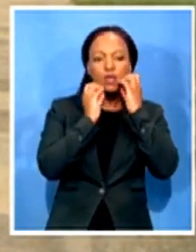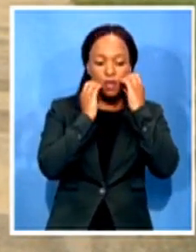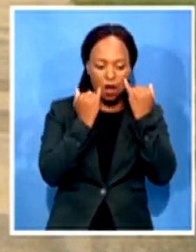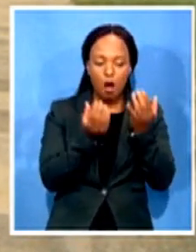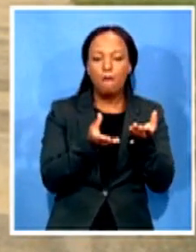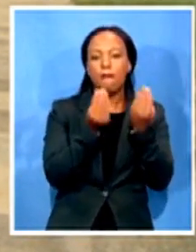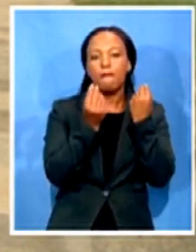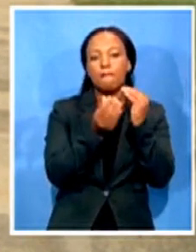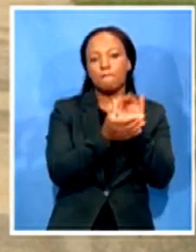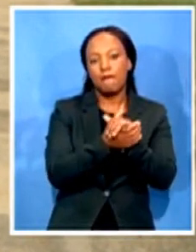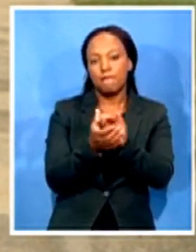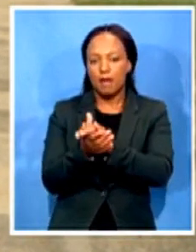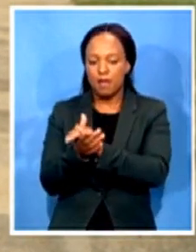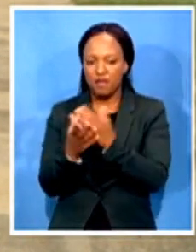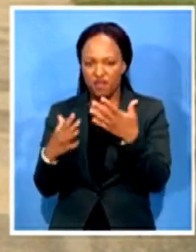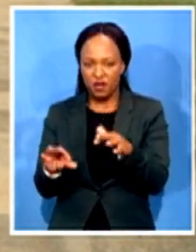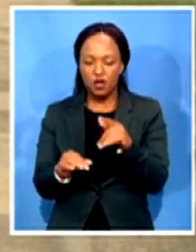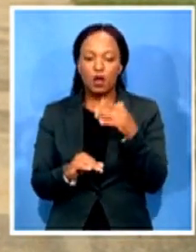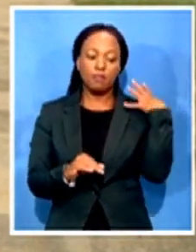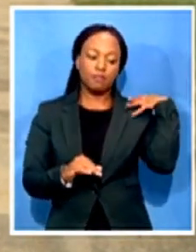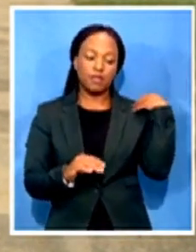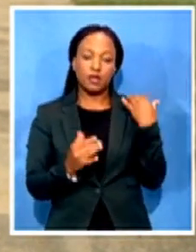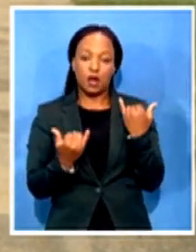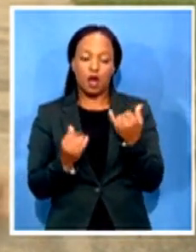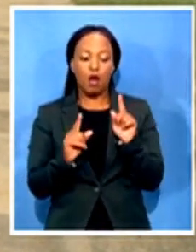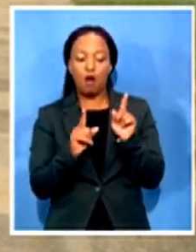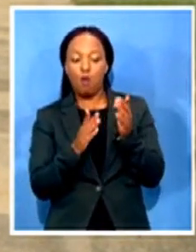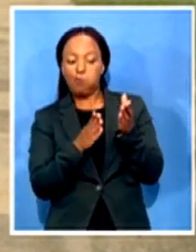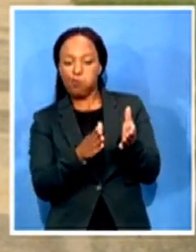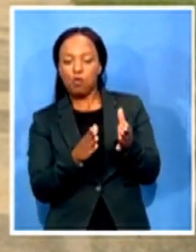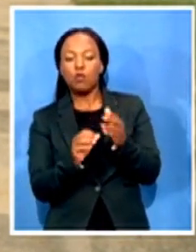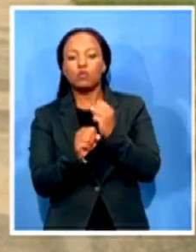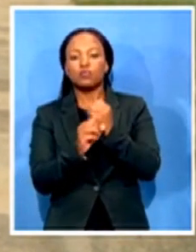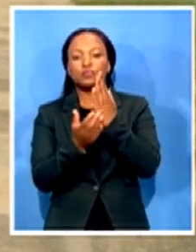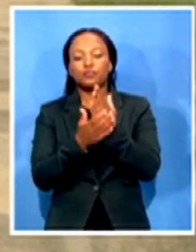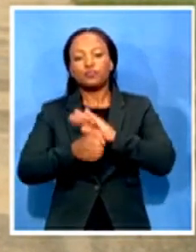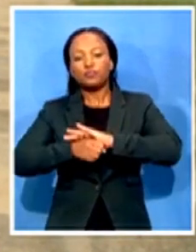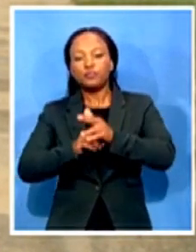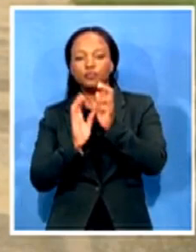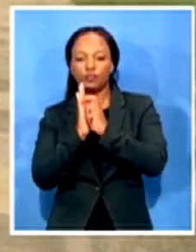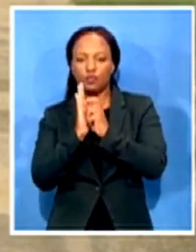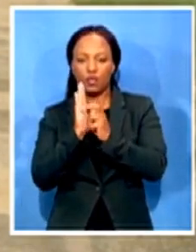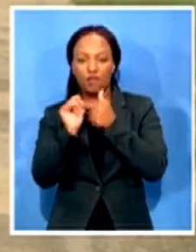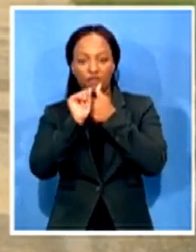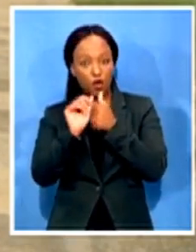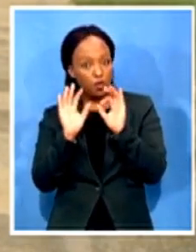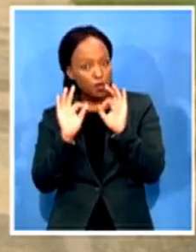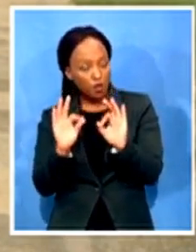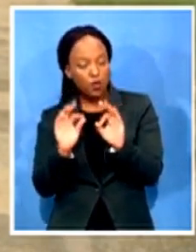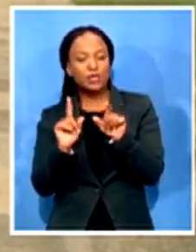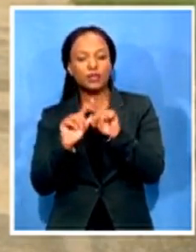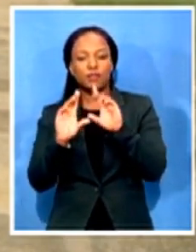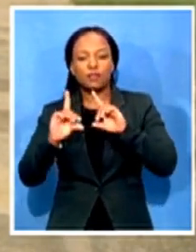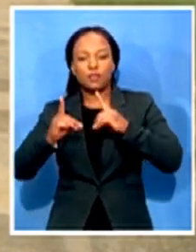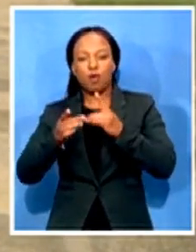see to it that COVID-19 regulations are followed Home Affairs is processing people as it's expected to